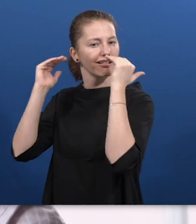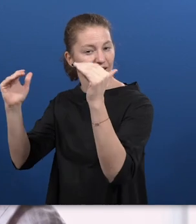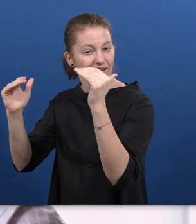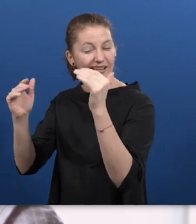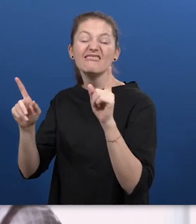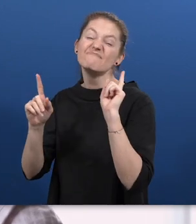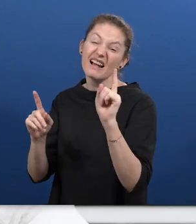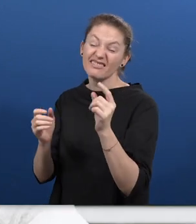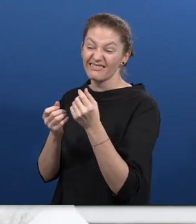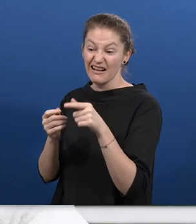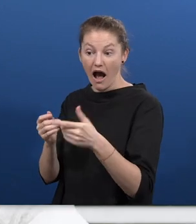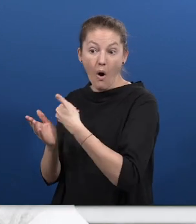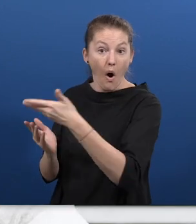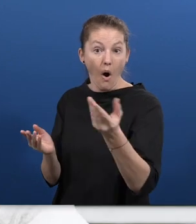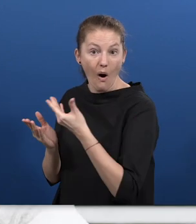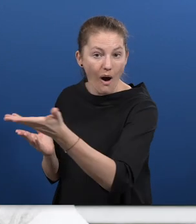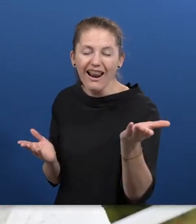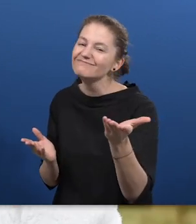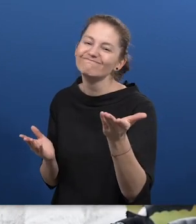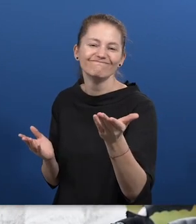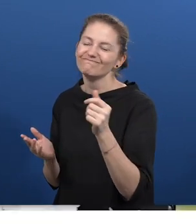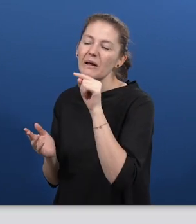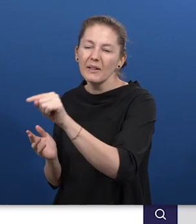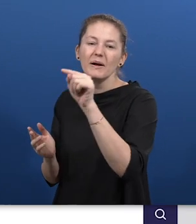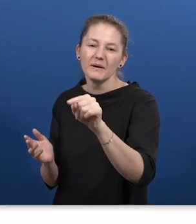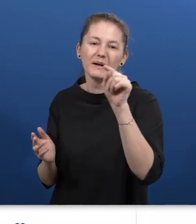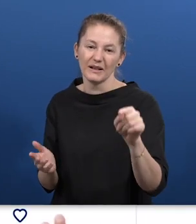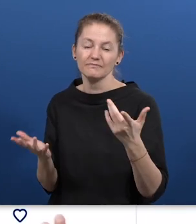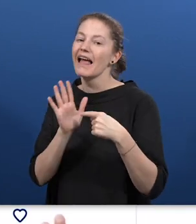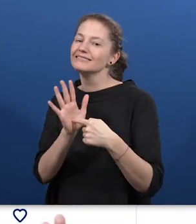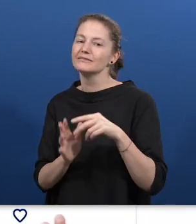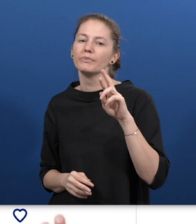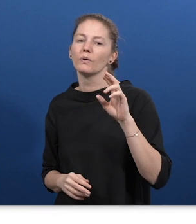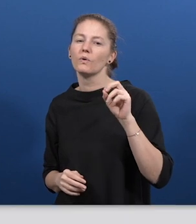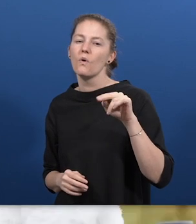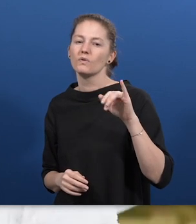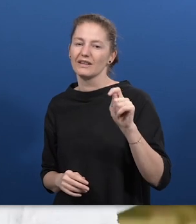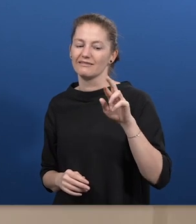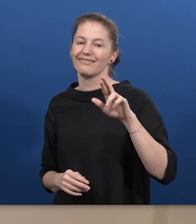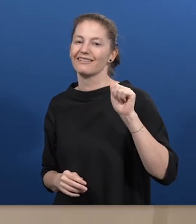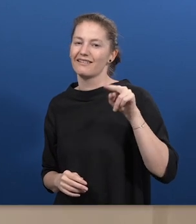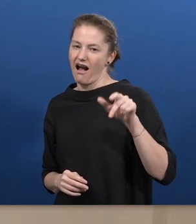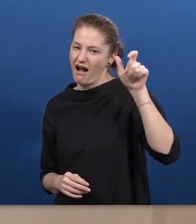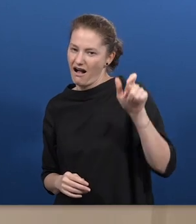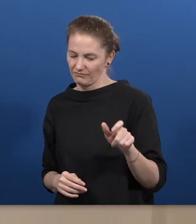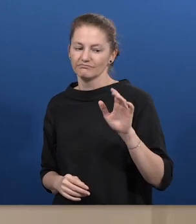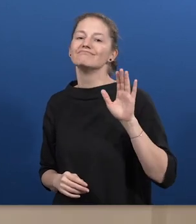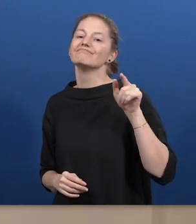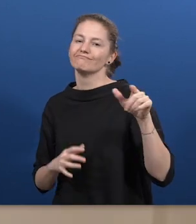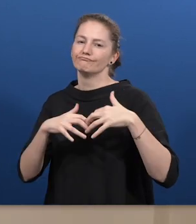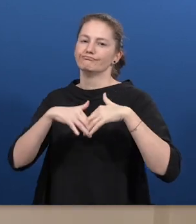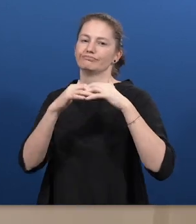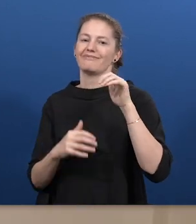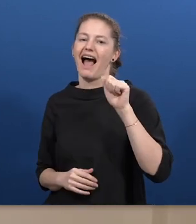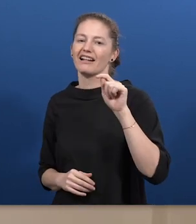-founder and CTO of ADVISER, had to experience this first-hand. Ronit Rahn in the interview. My father was